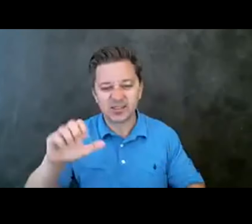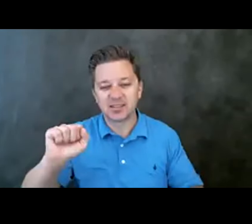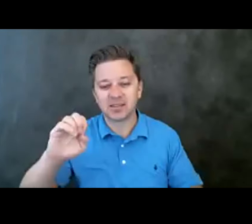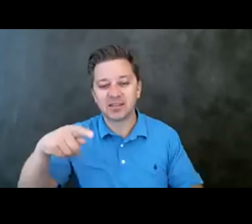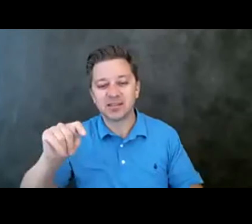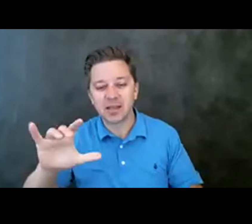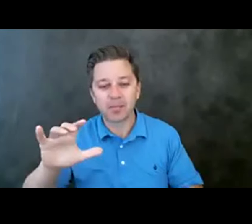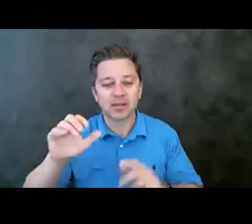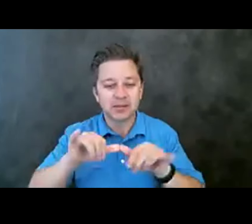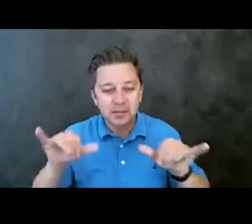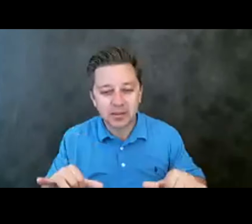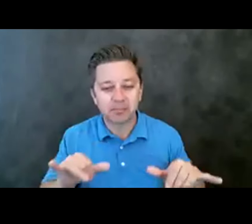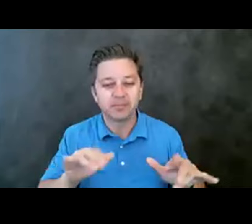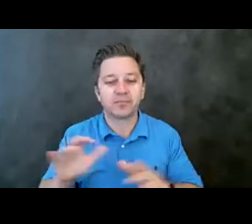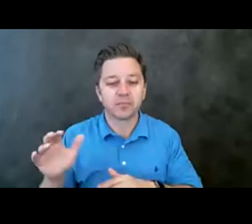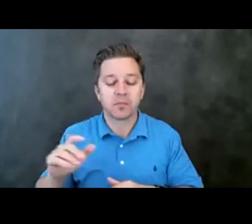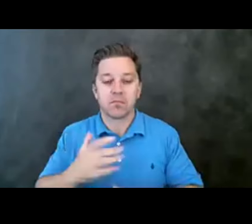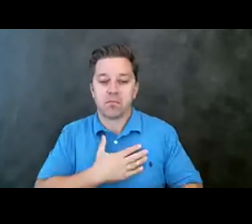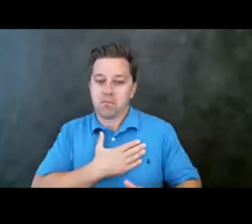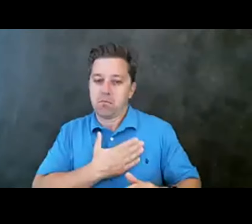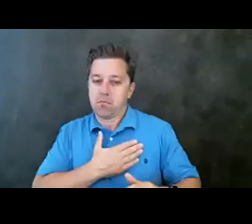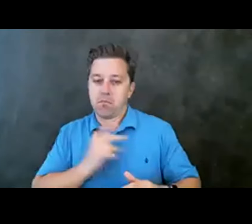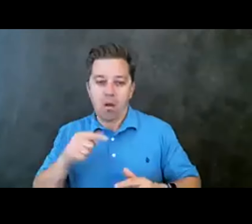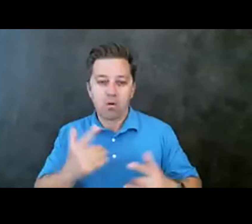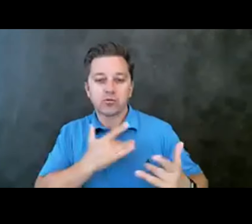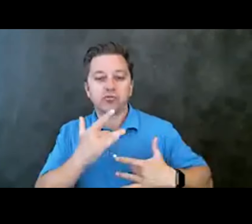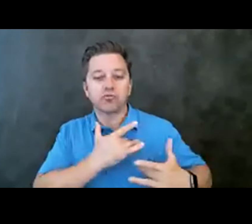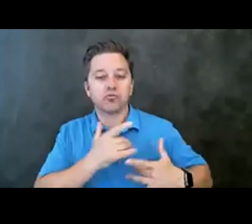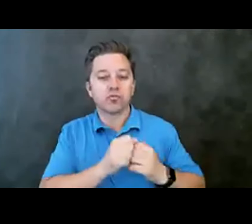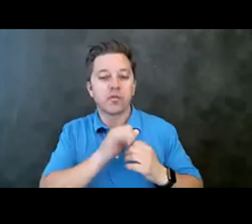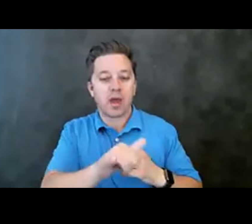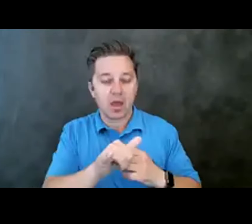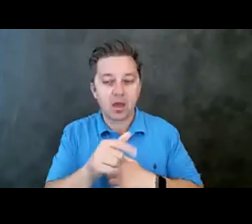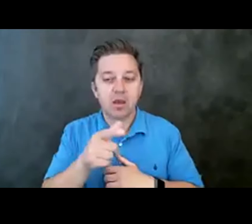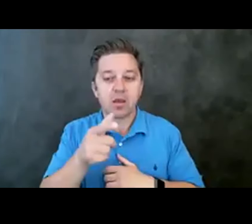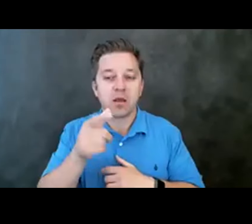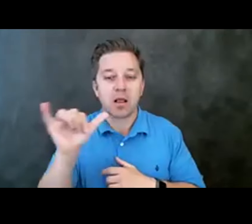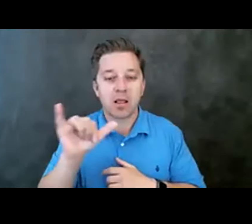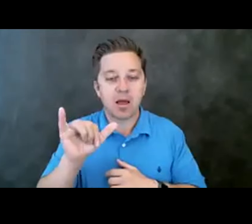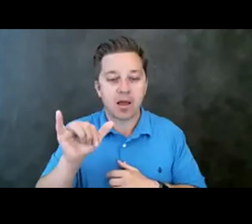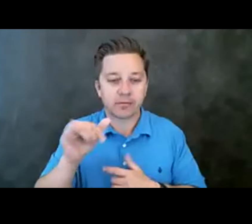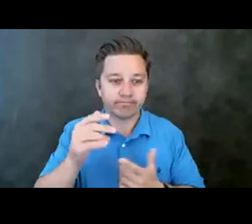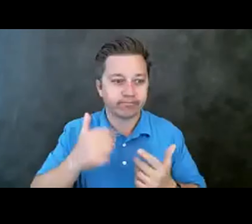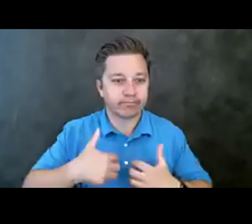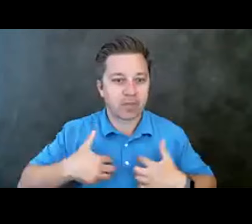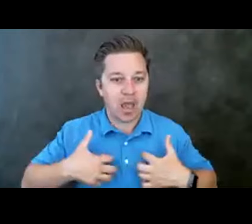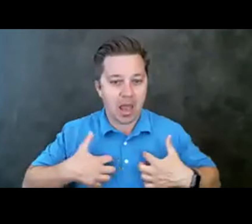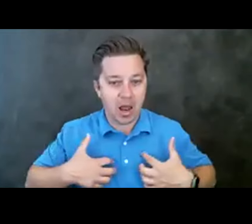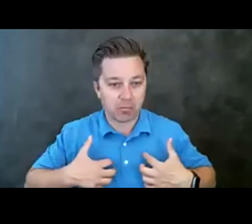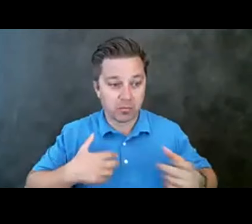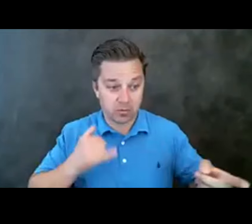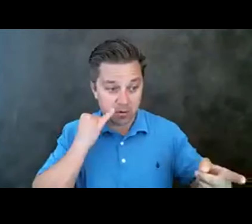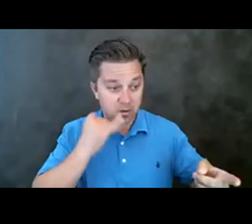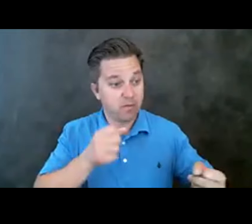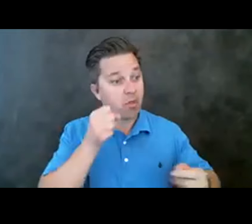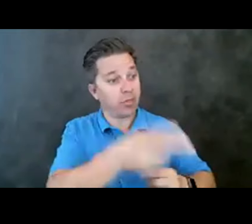things. Um, my only concern, uh, with that would be similar to the wildlife concerns. If you're throwing it in the trash, it's still going to